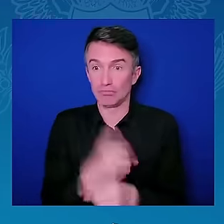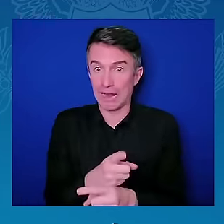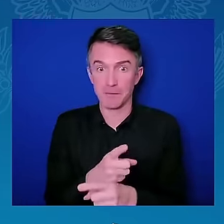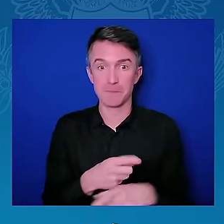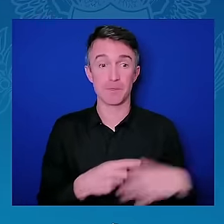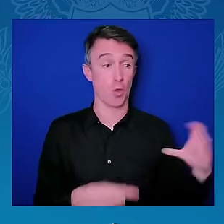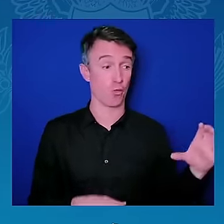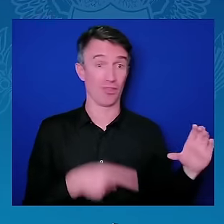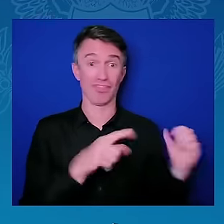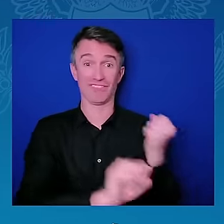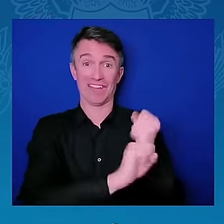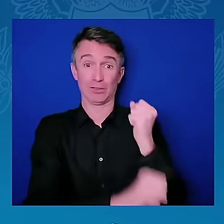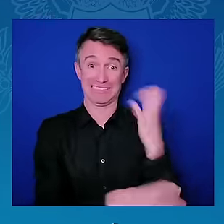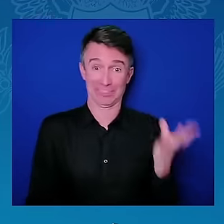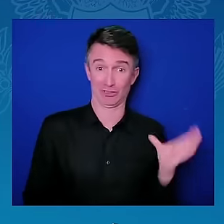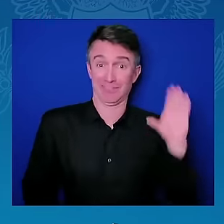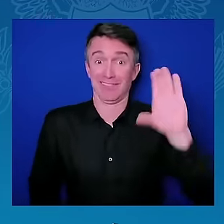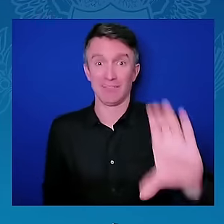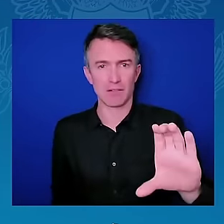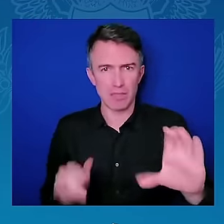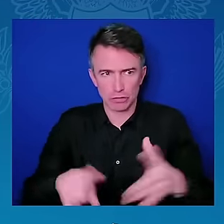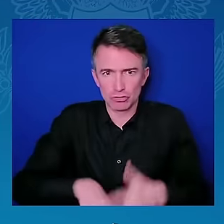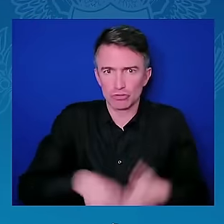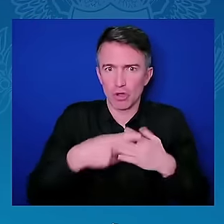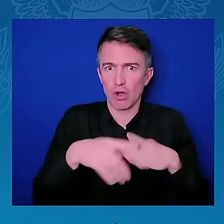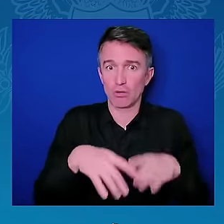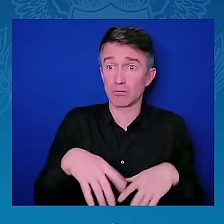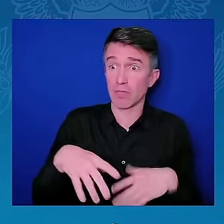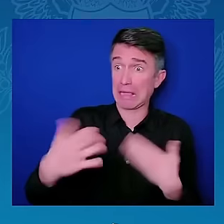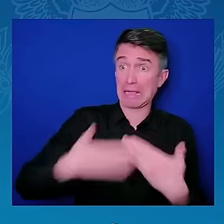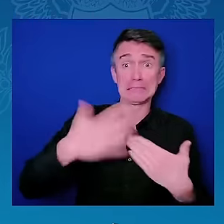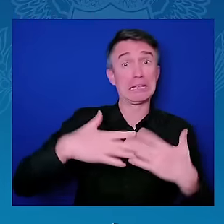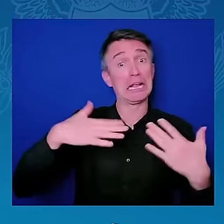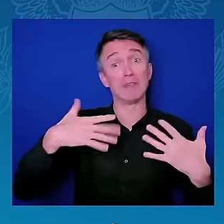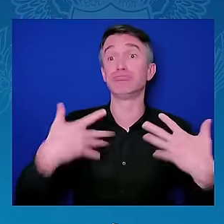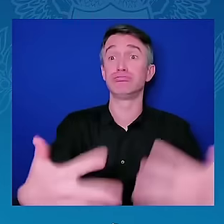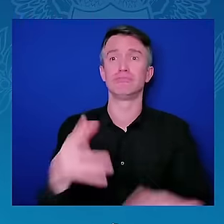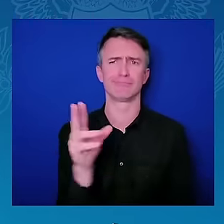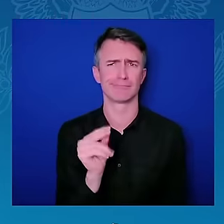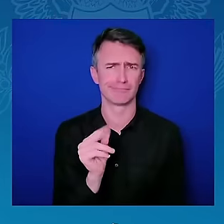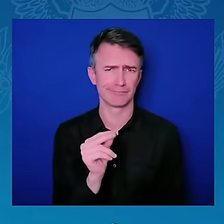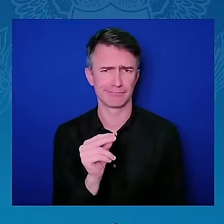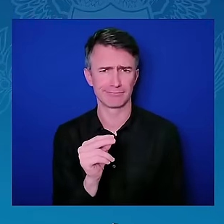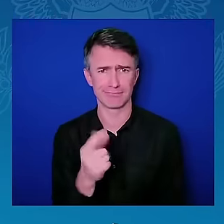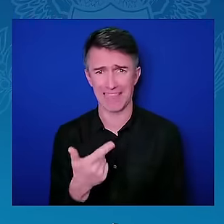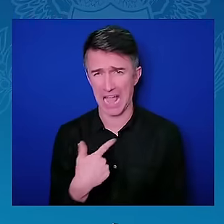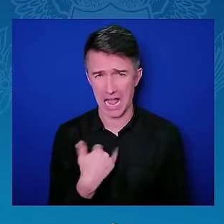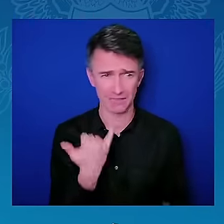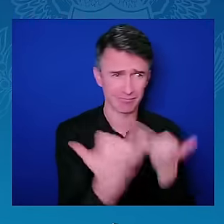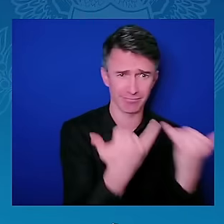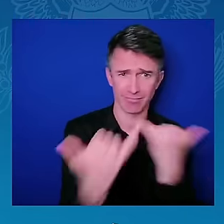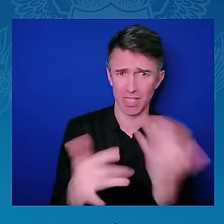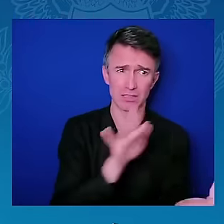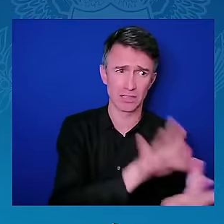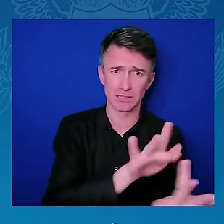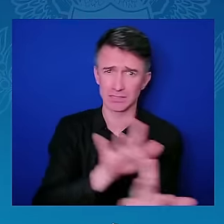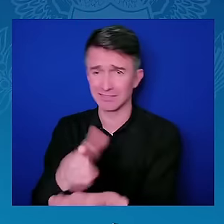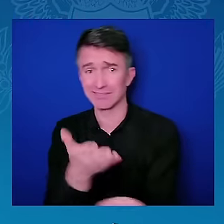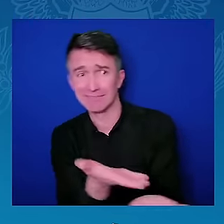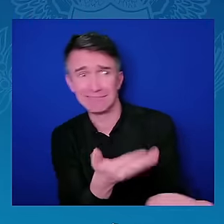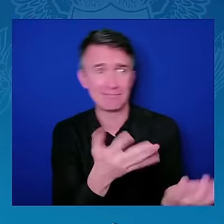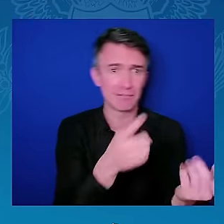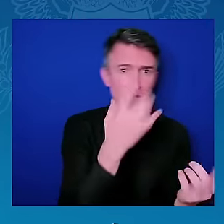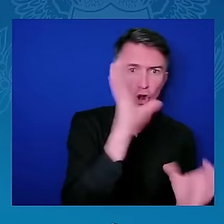that you've done before. Can we collaborate in a focused way that develops synergy around a public-private partnership?